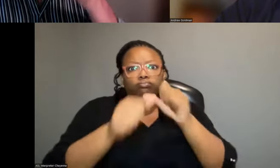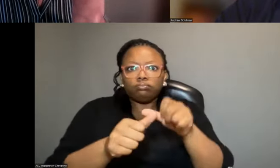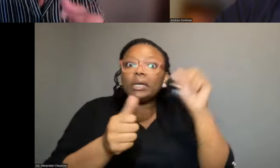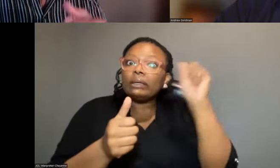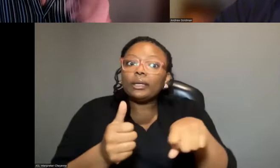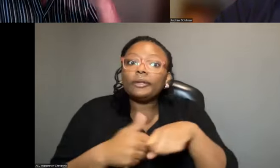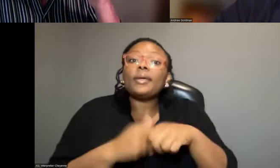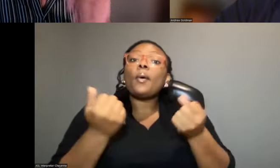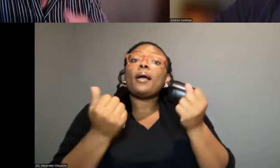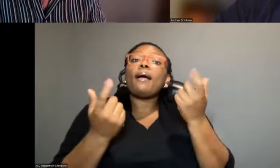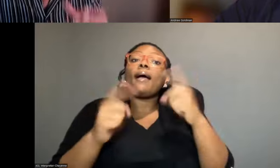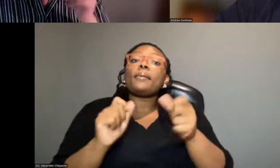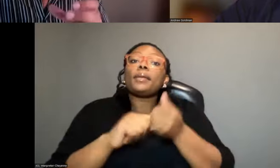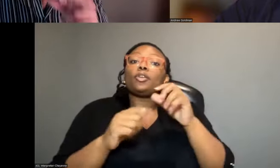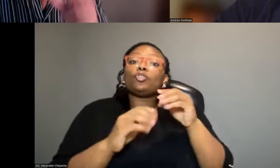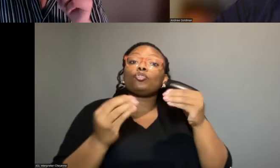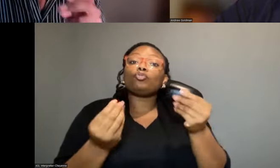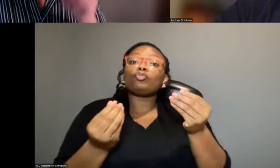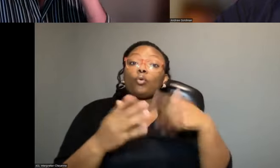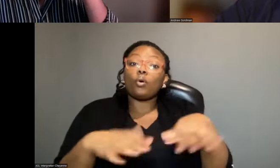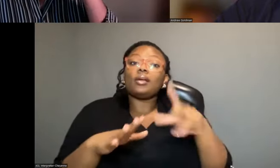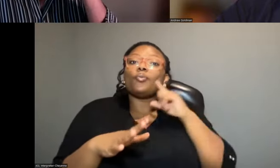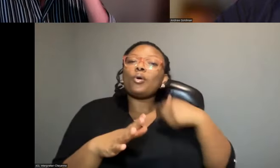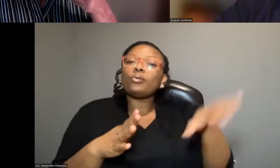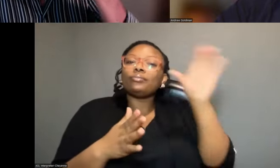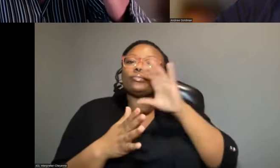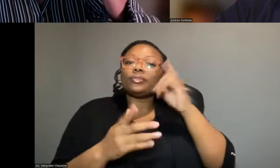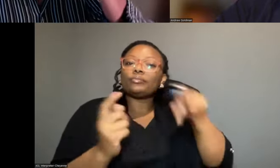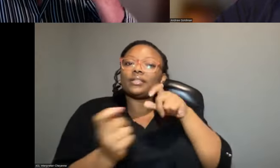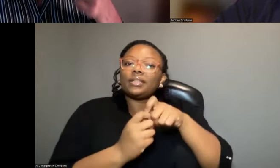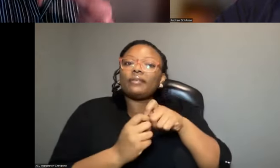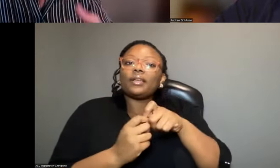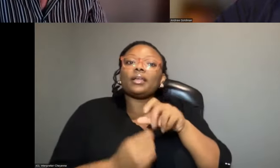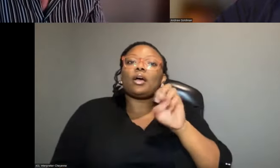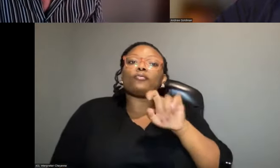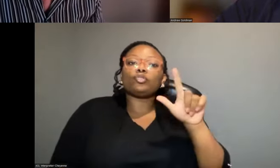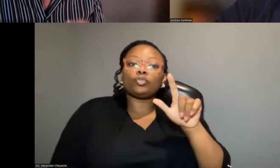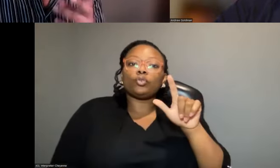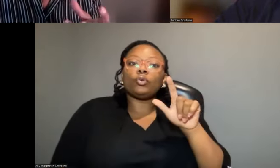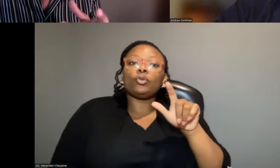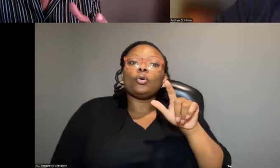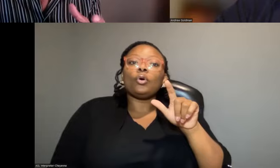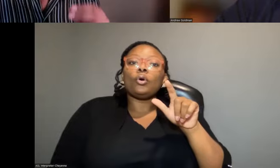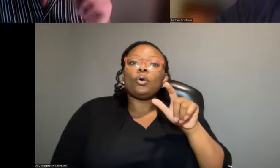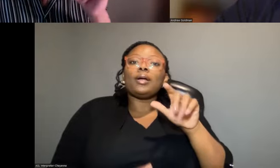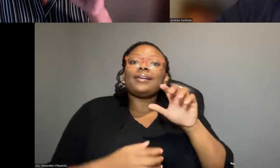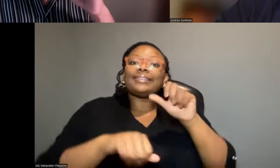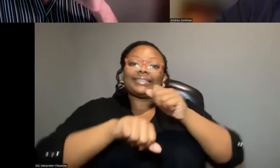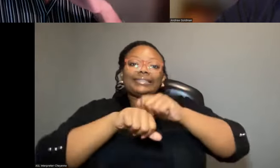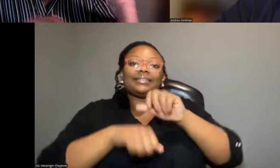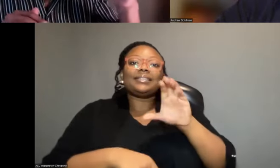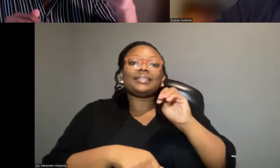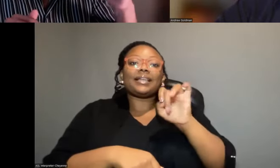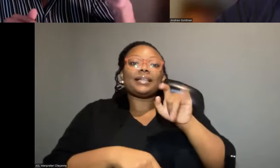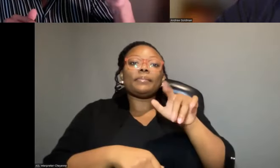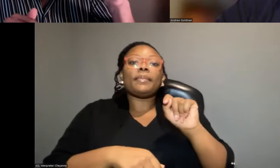of these soil, what we're actually seeking specifically, are soil cores, sediment cores, that